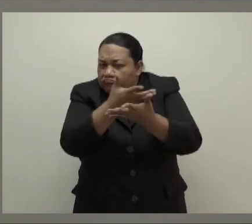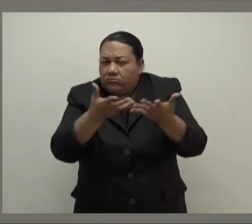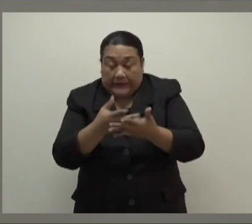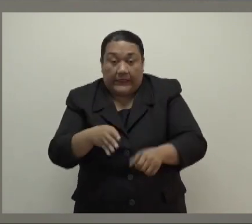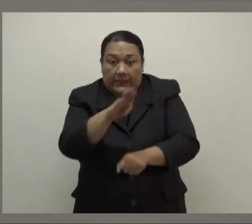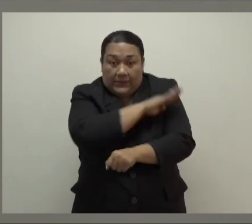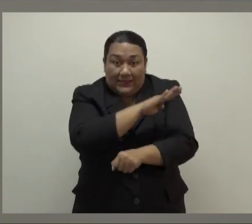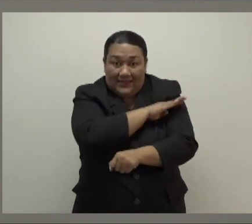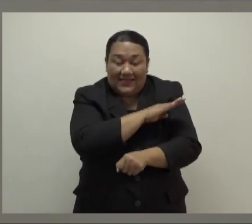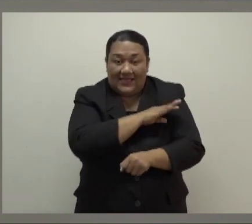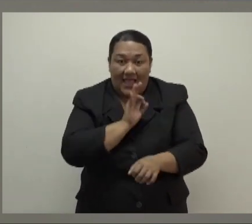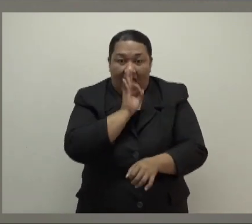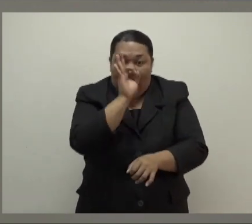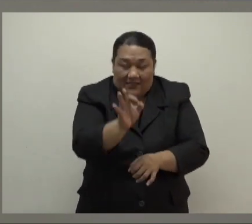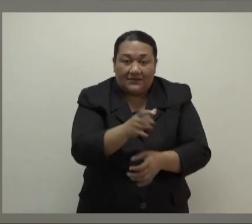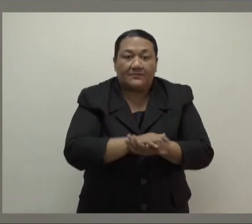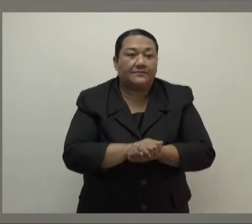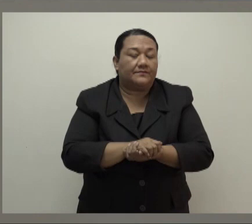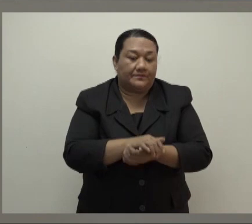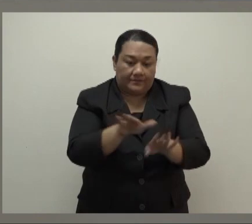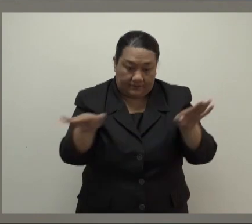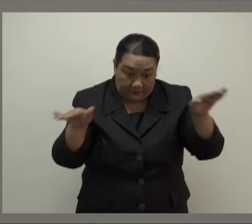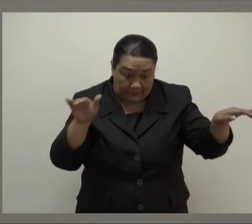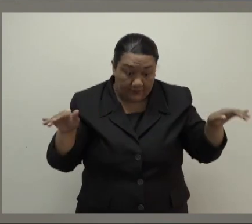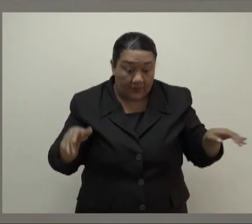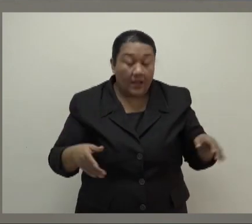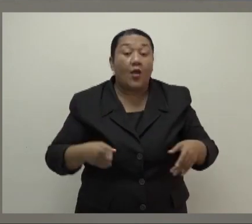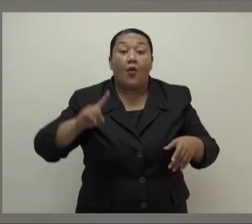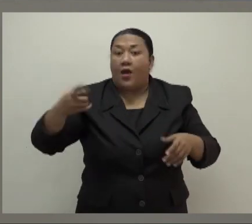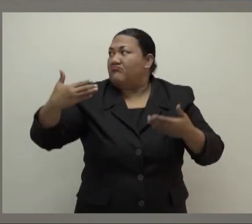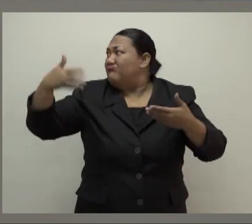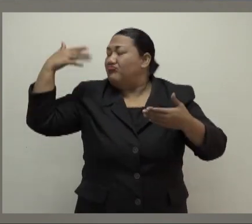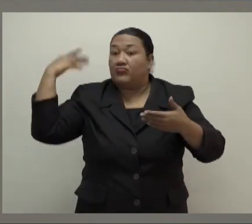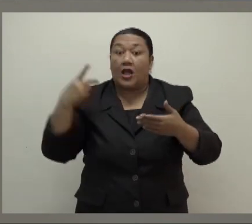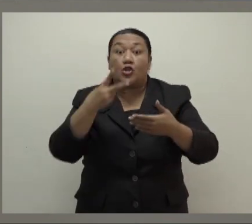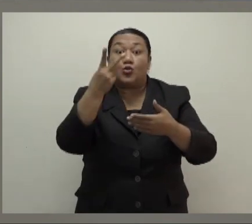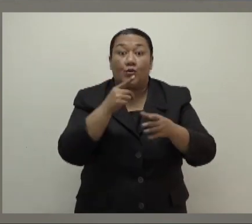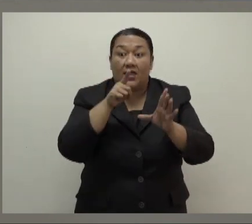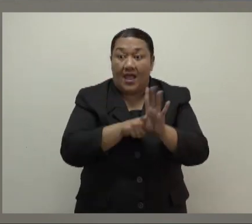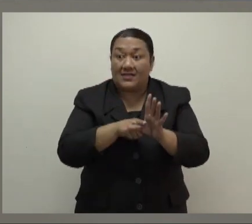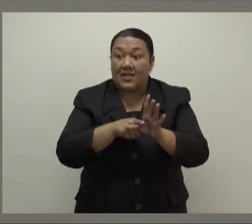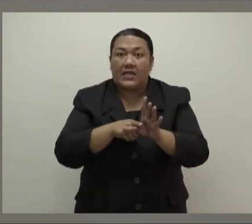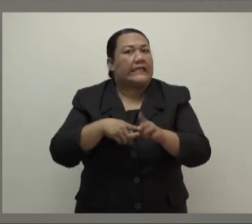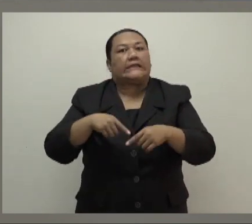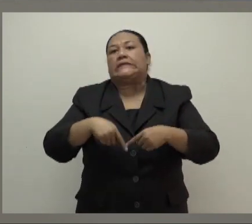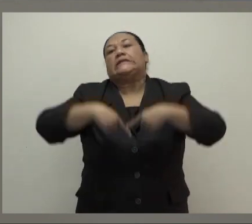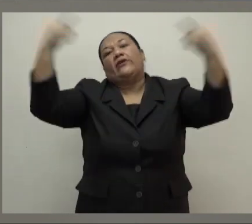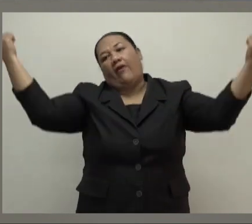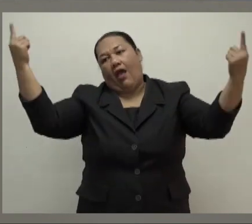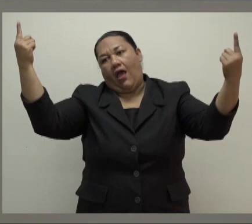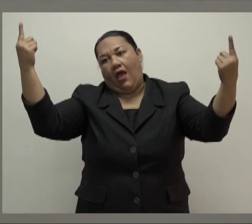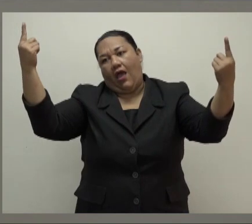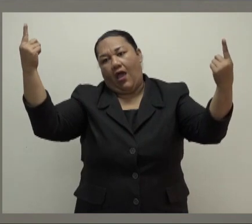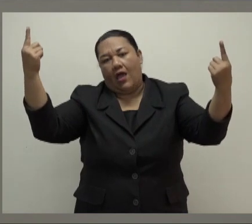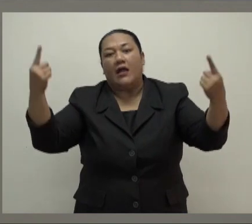asked of us. We have far more certainty than we did two years ago, or even one year ago. Still,